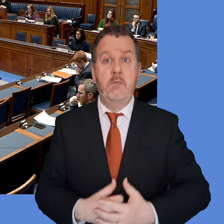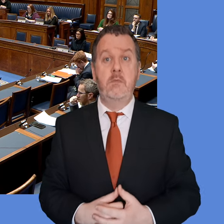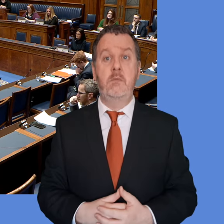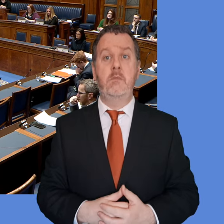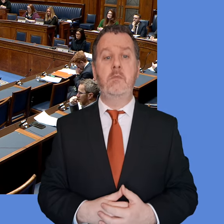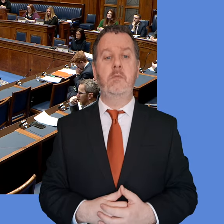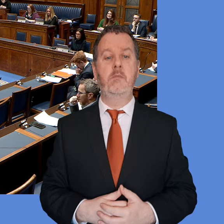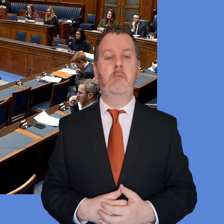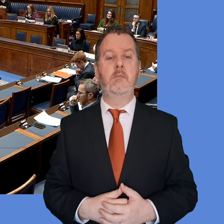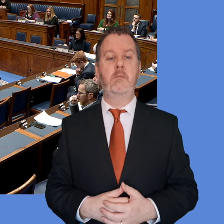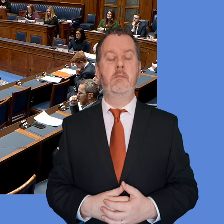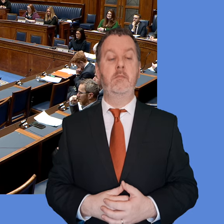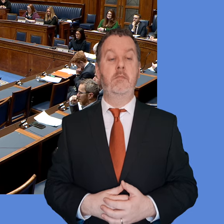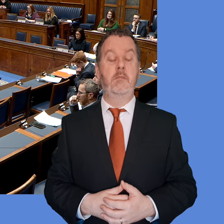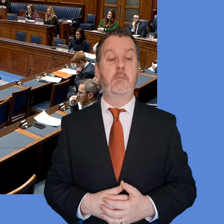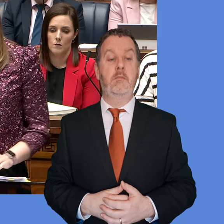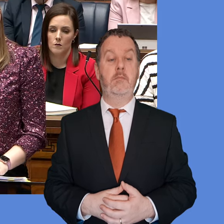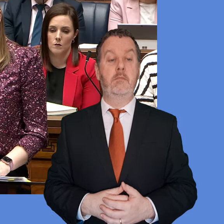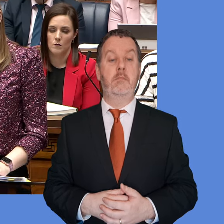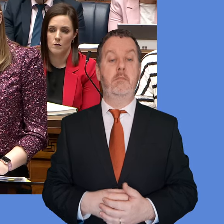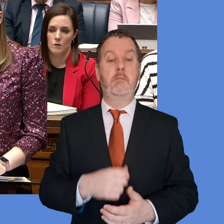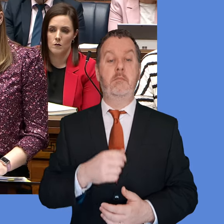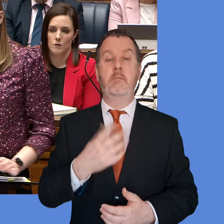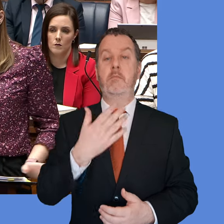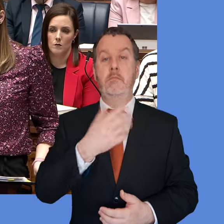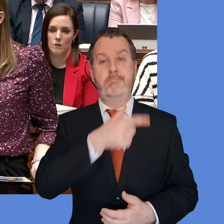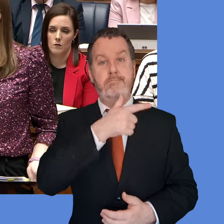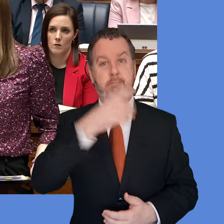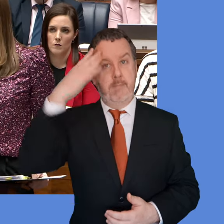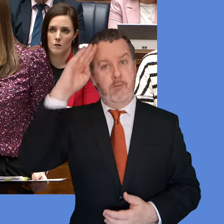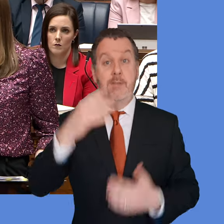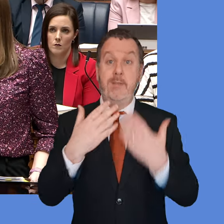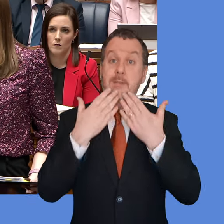Where am I? I'll go and go buy a session and buy all that. I thank the member for her.